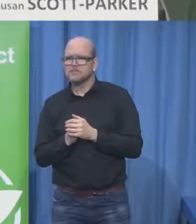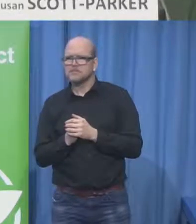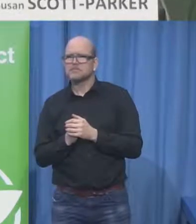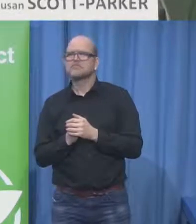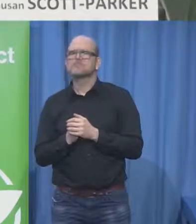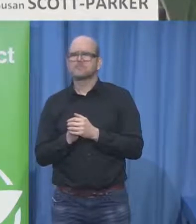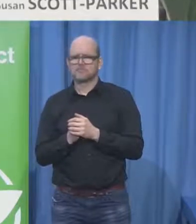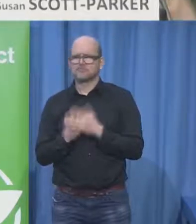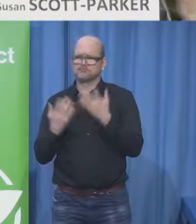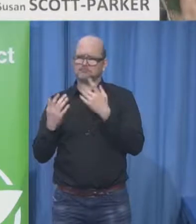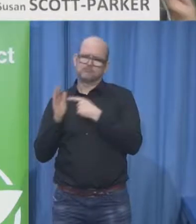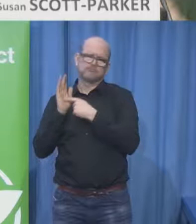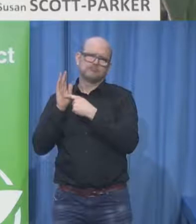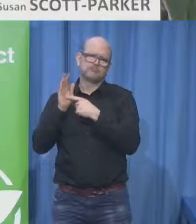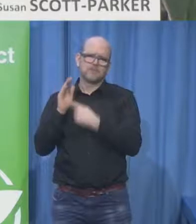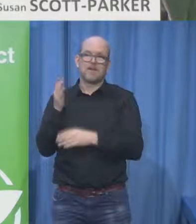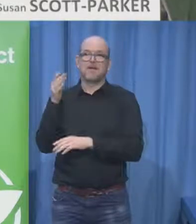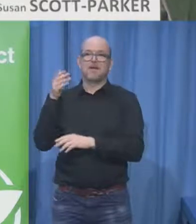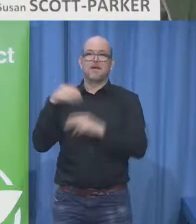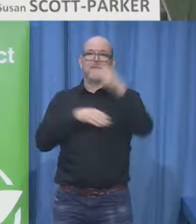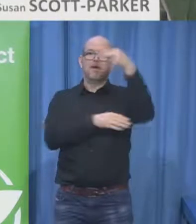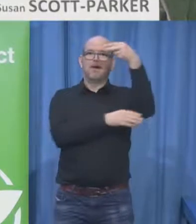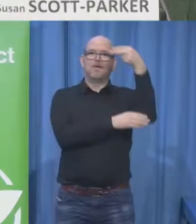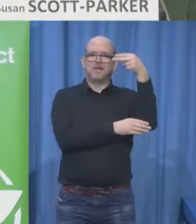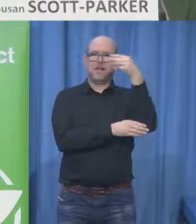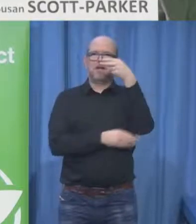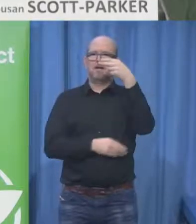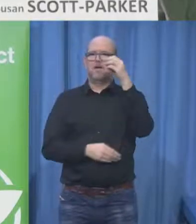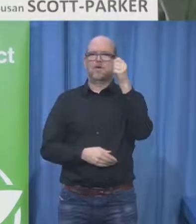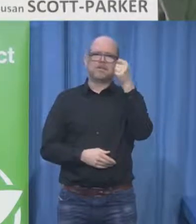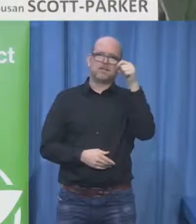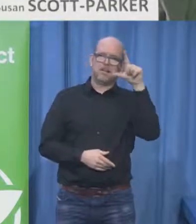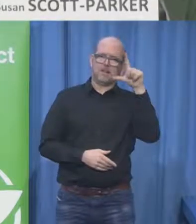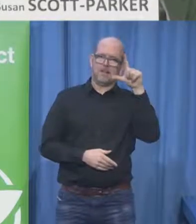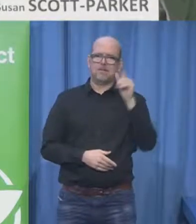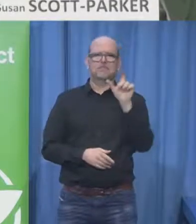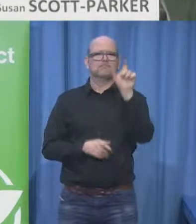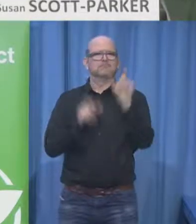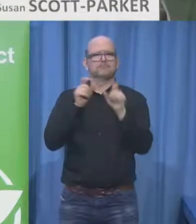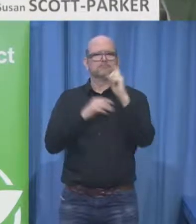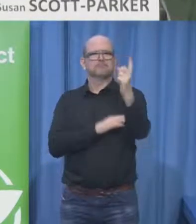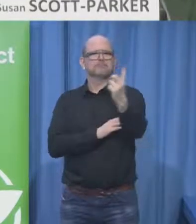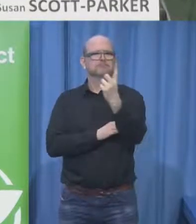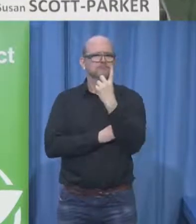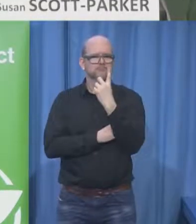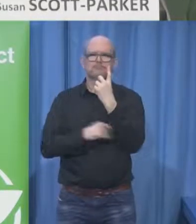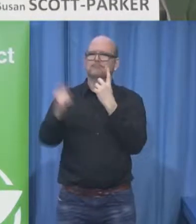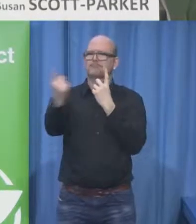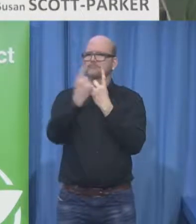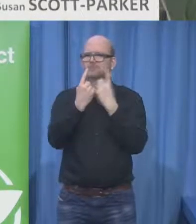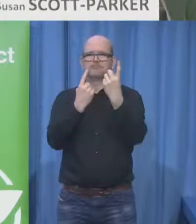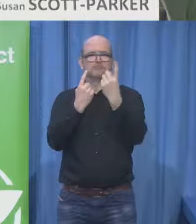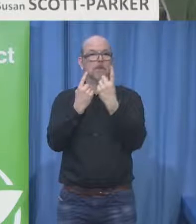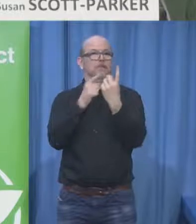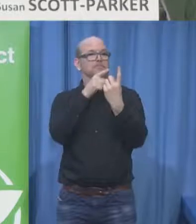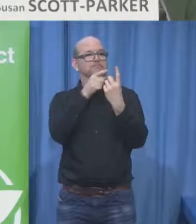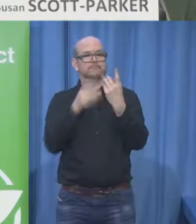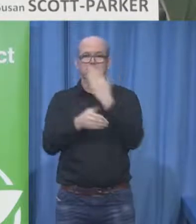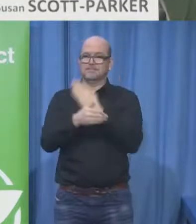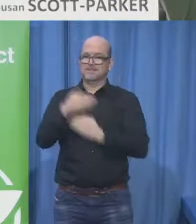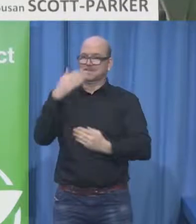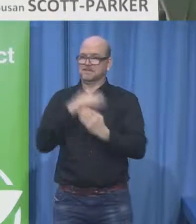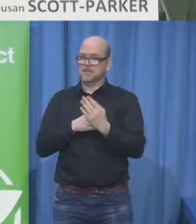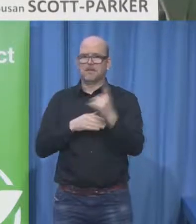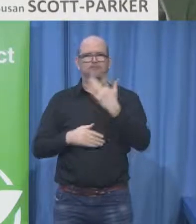customers and we've got a special weekend set aside and we're going to do everything very slowly it's one of my favorites